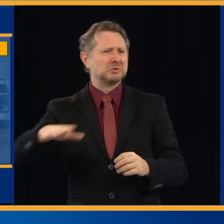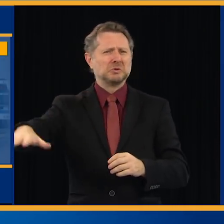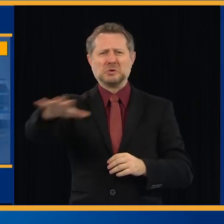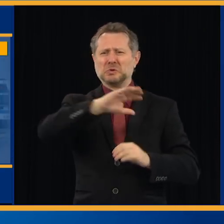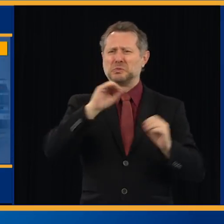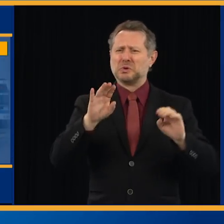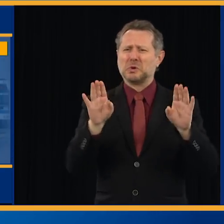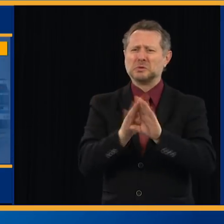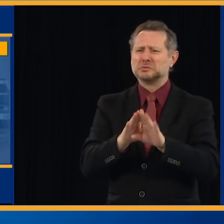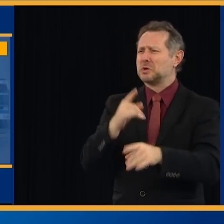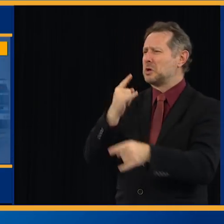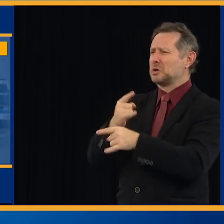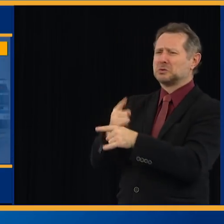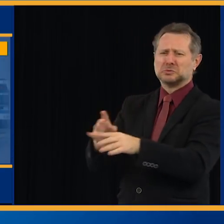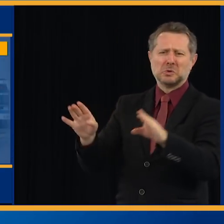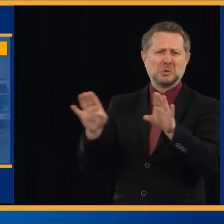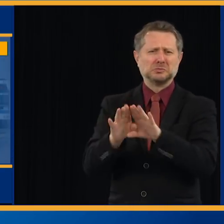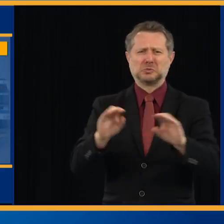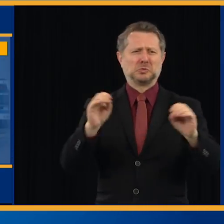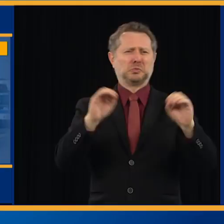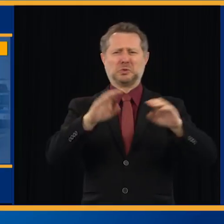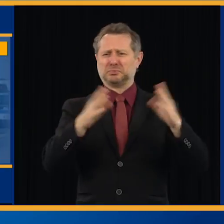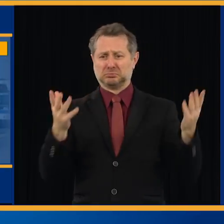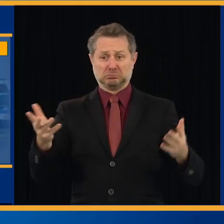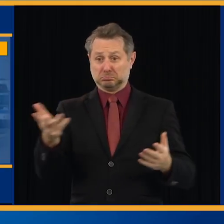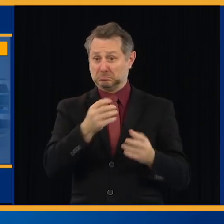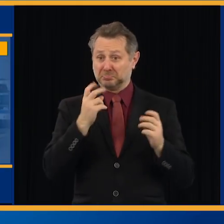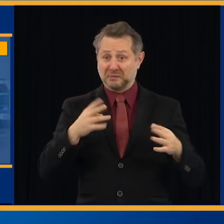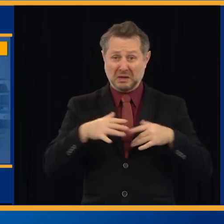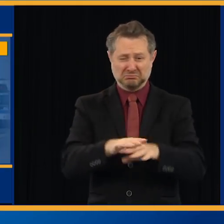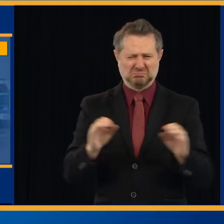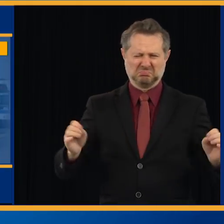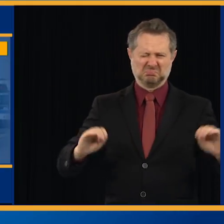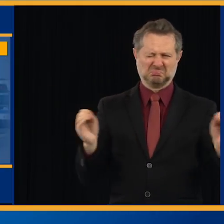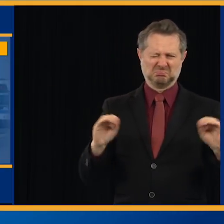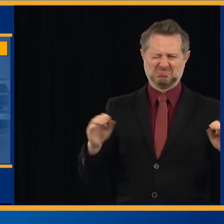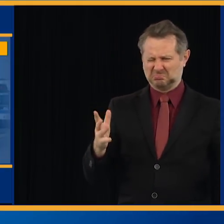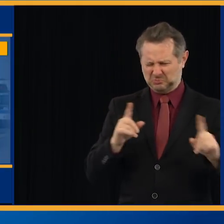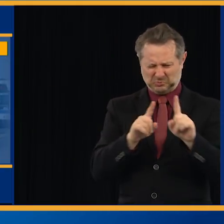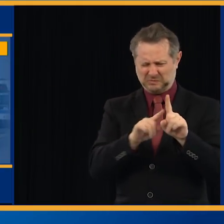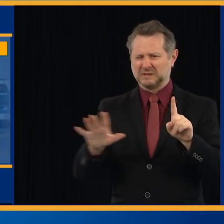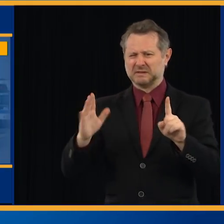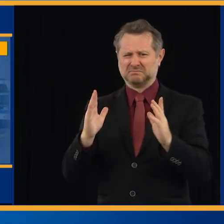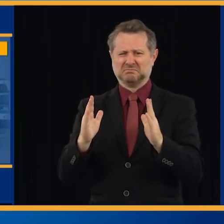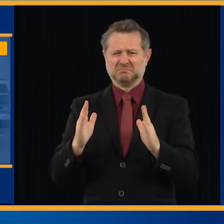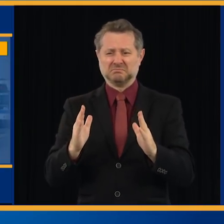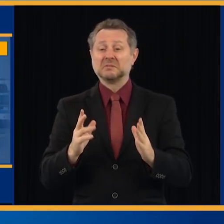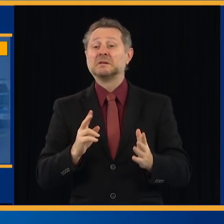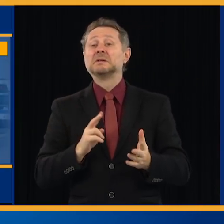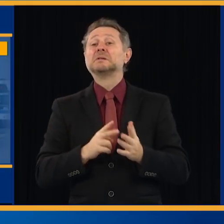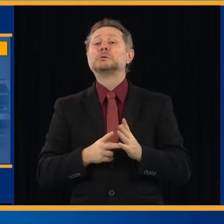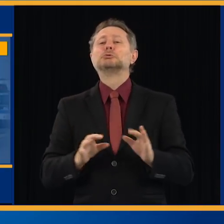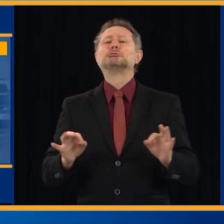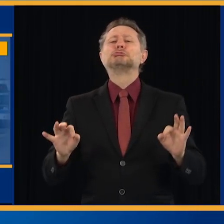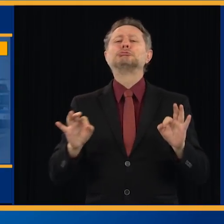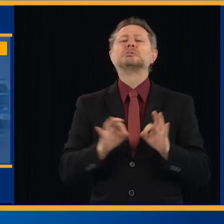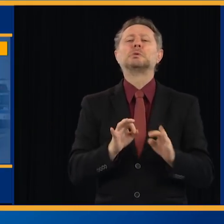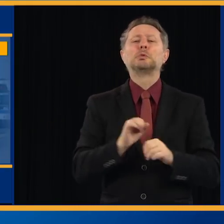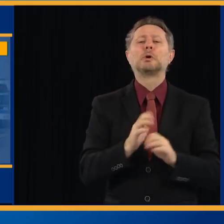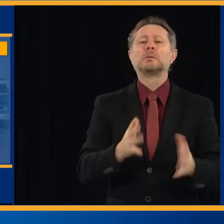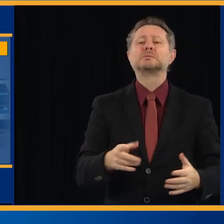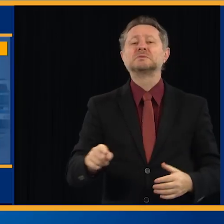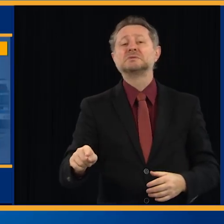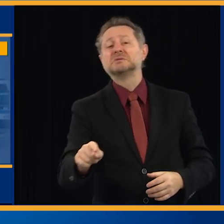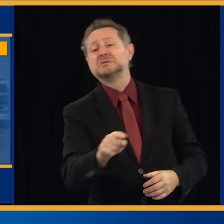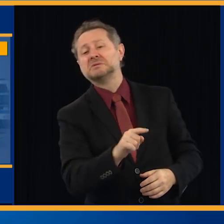have a lot of traffic that you would normally have. You do have essential workers who are